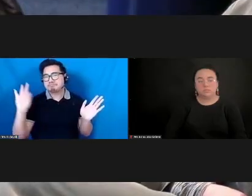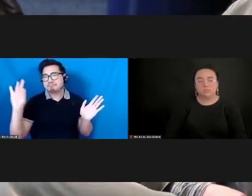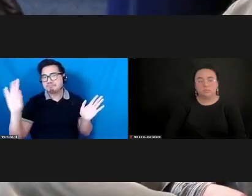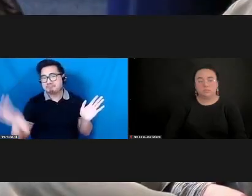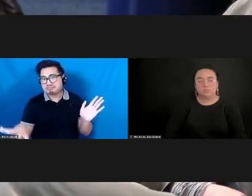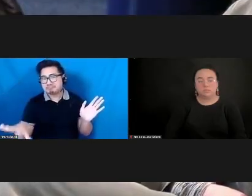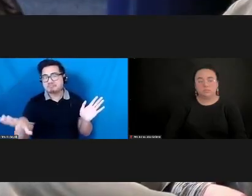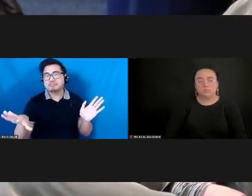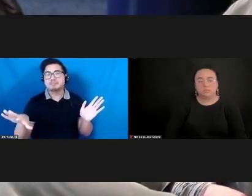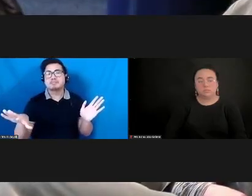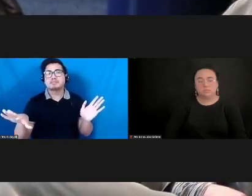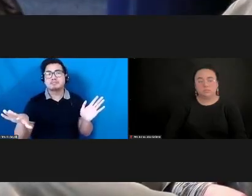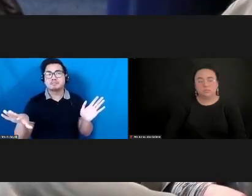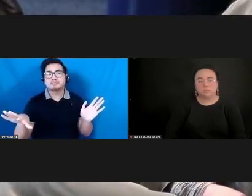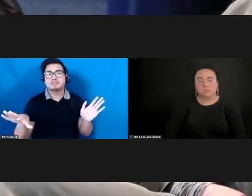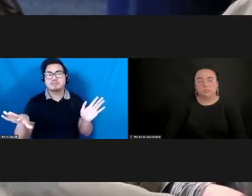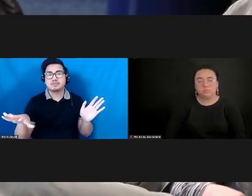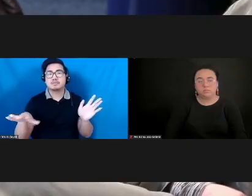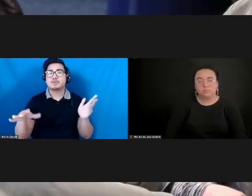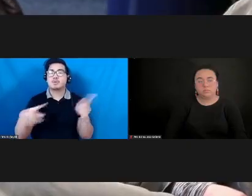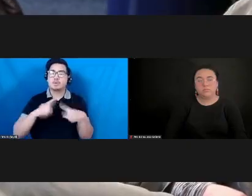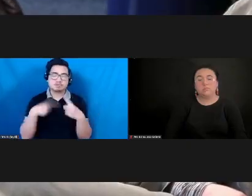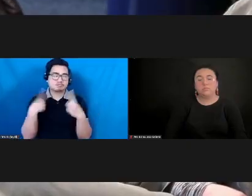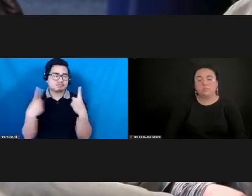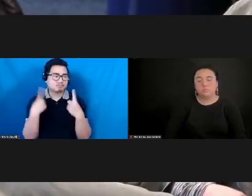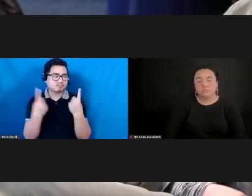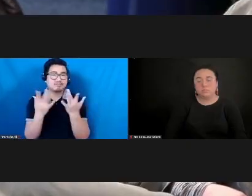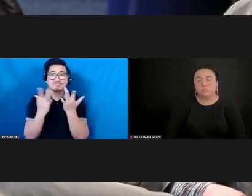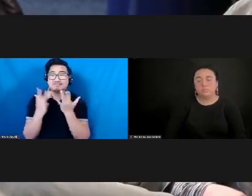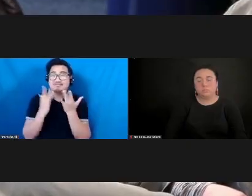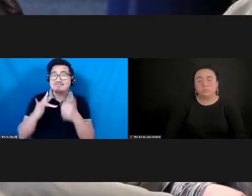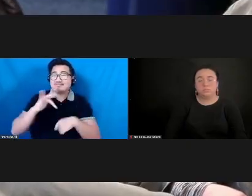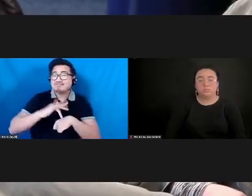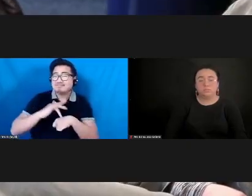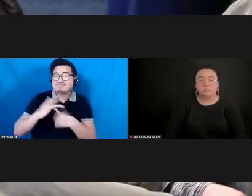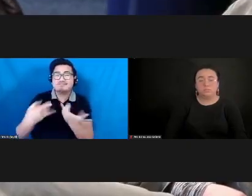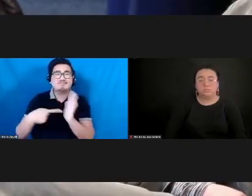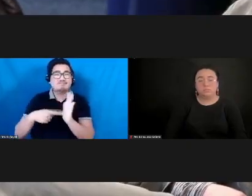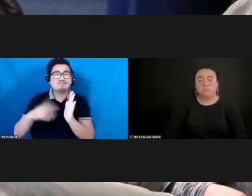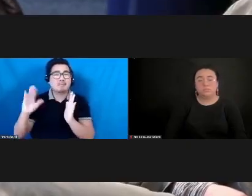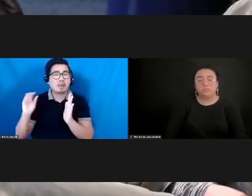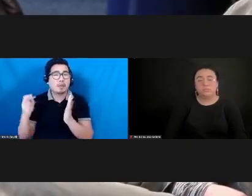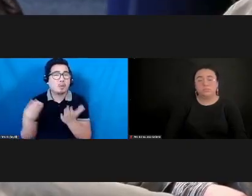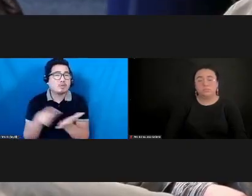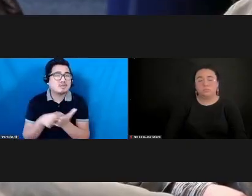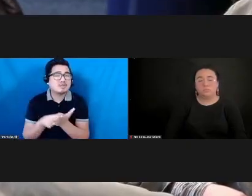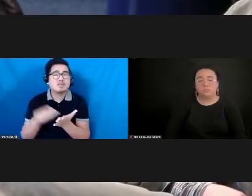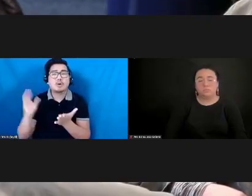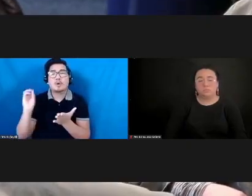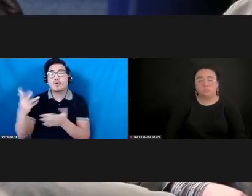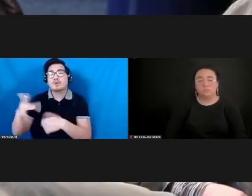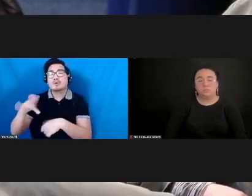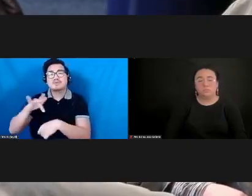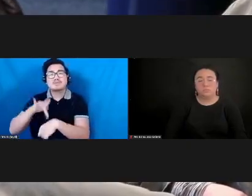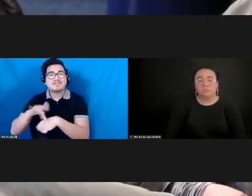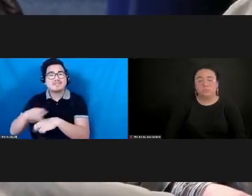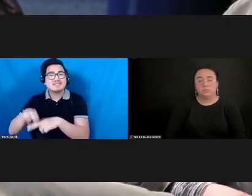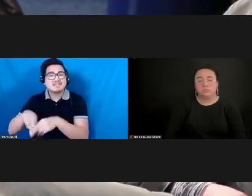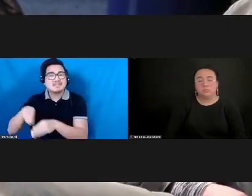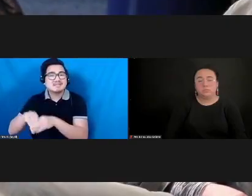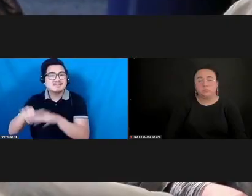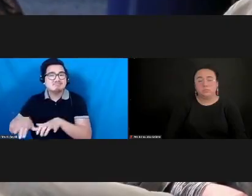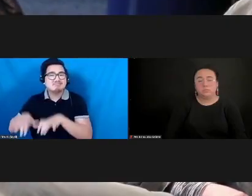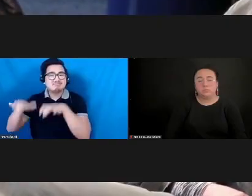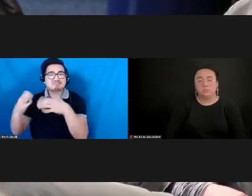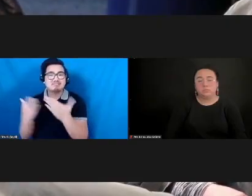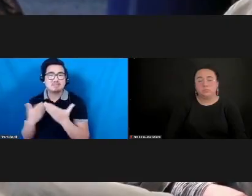about finite amount of resources, whether that's cash, whether that's room in the theater, whether that's staff bandwidth, and yet